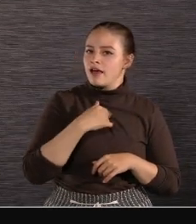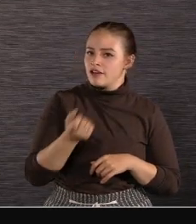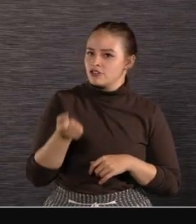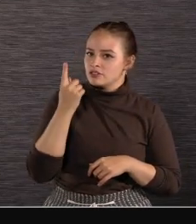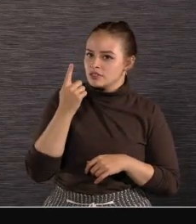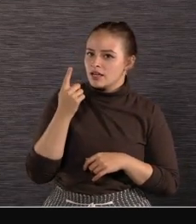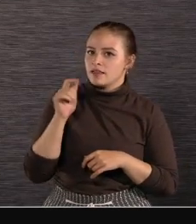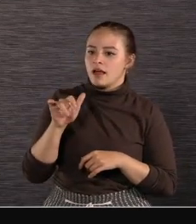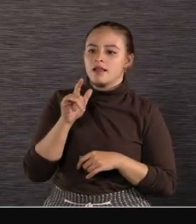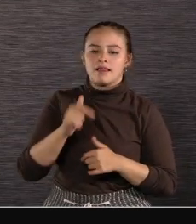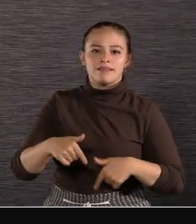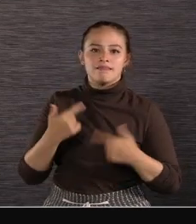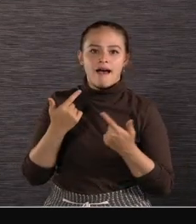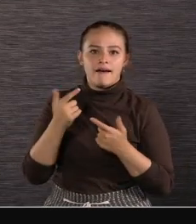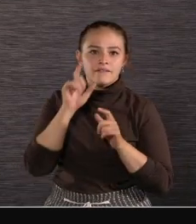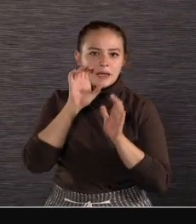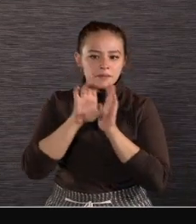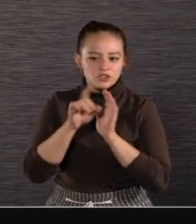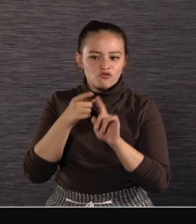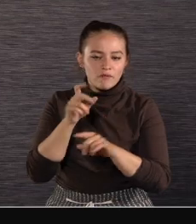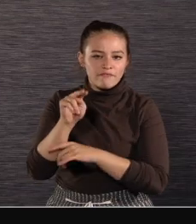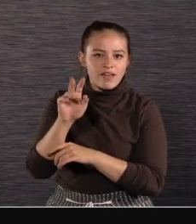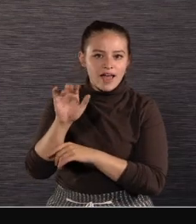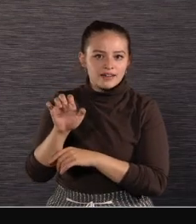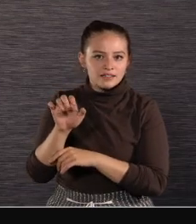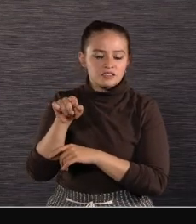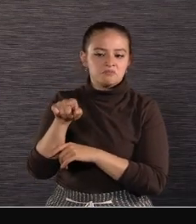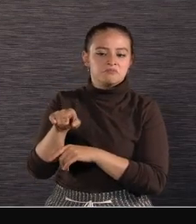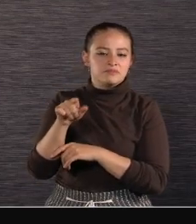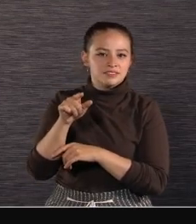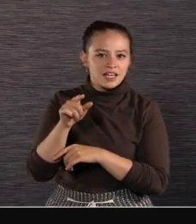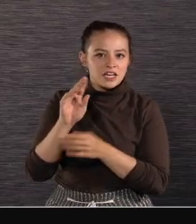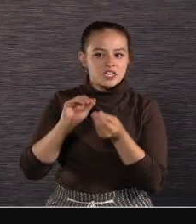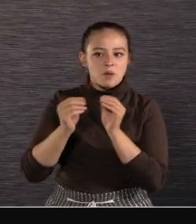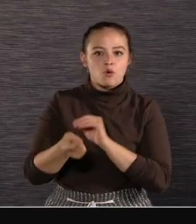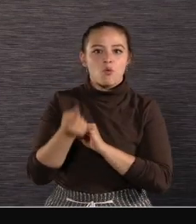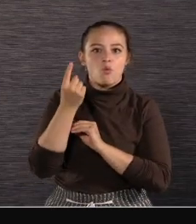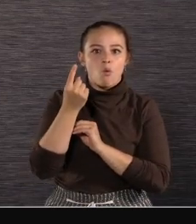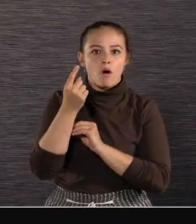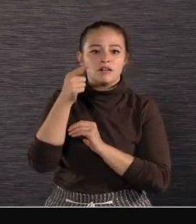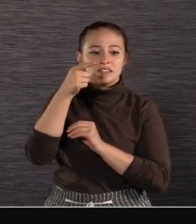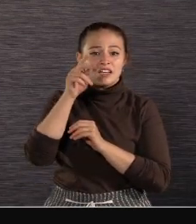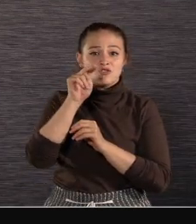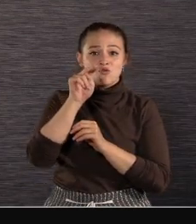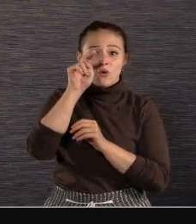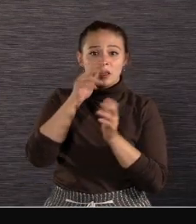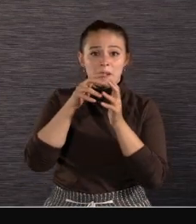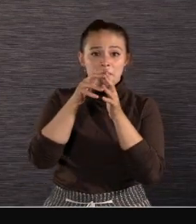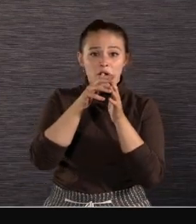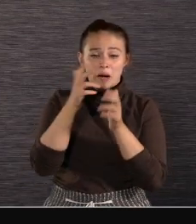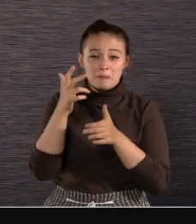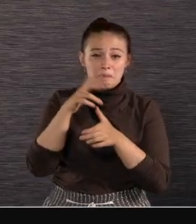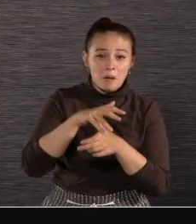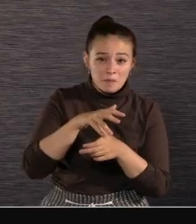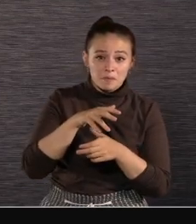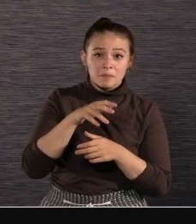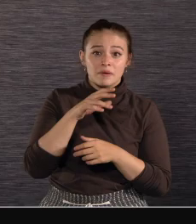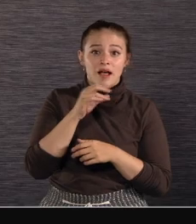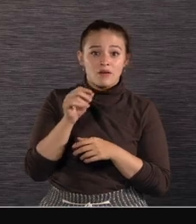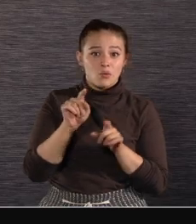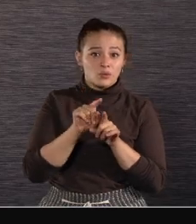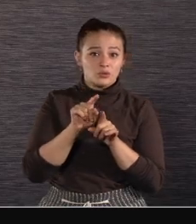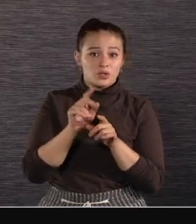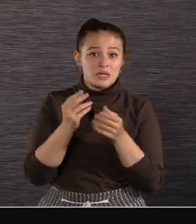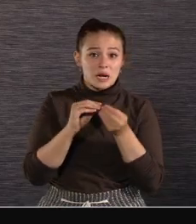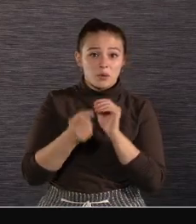of live imaging Alpha is now the number one line Of mirrorless cameras in North America As well as number one in mirrorless lenses